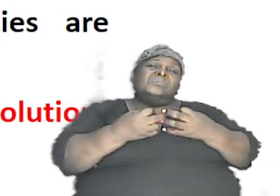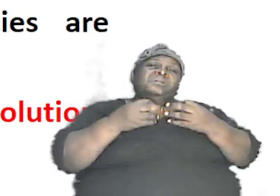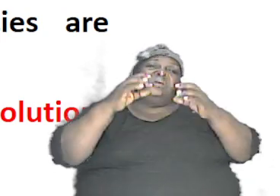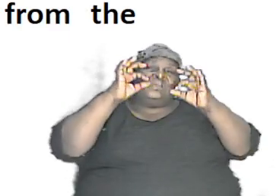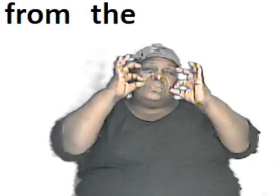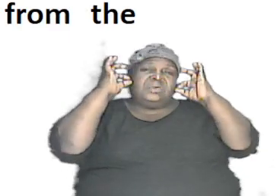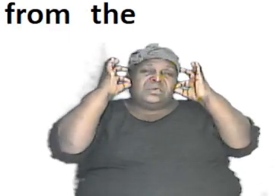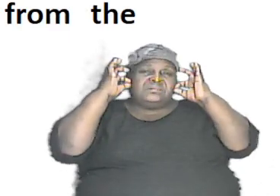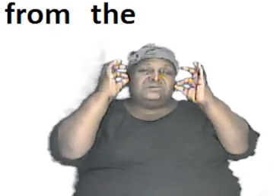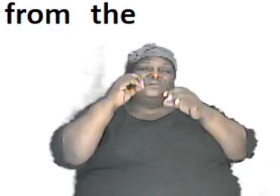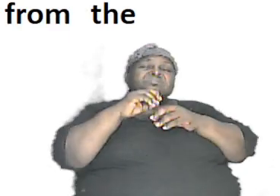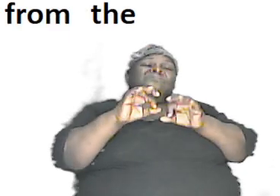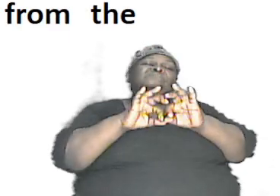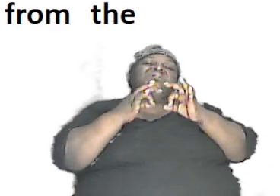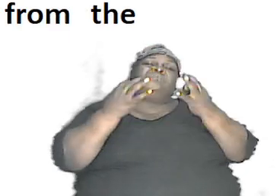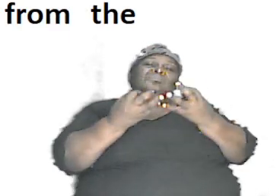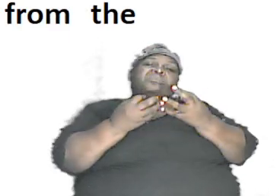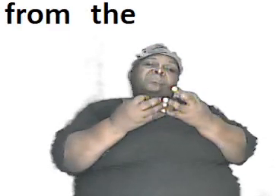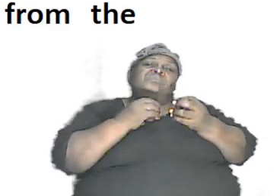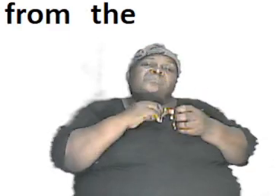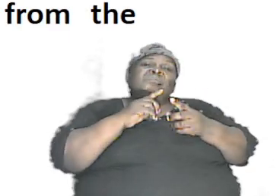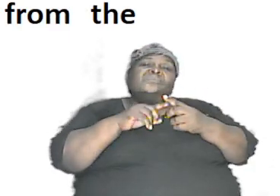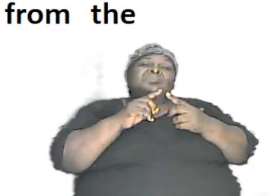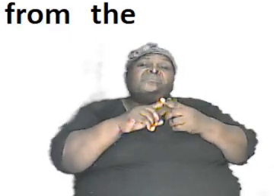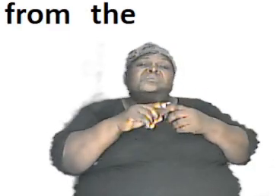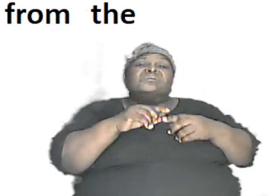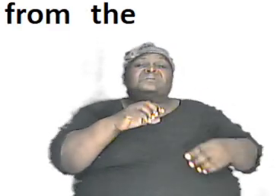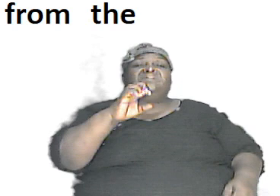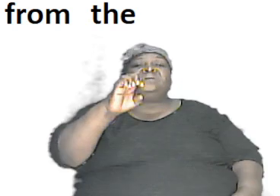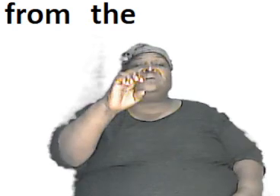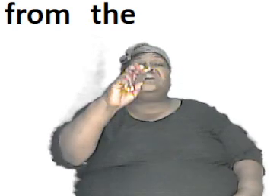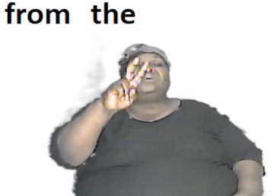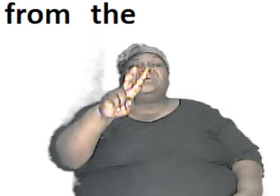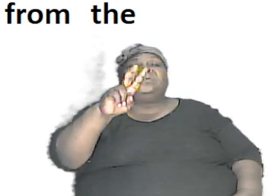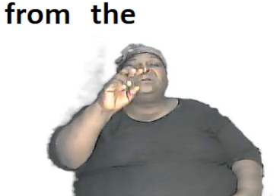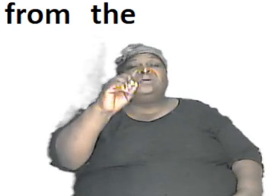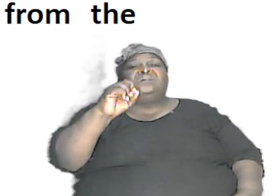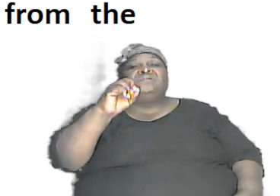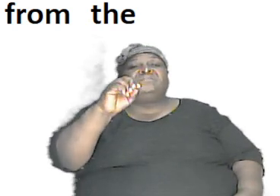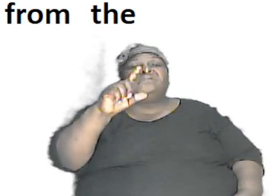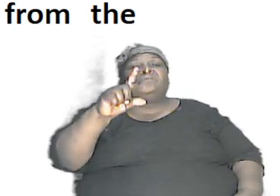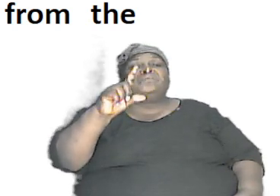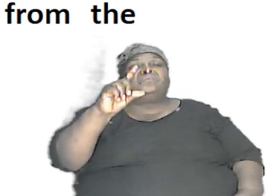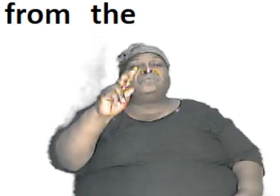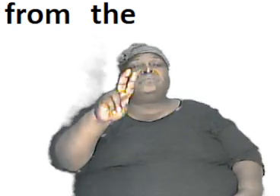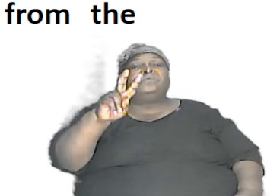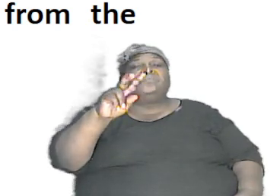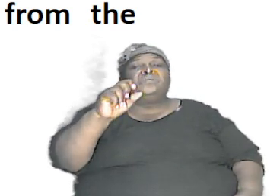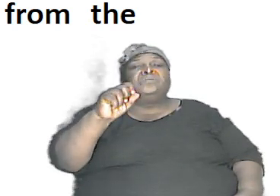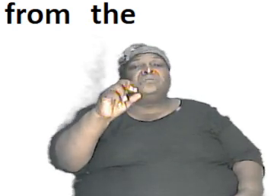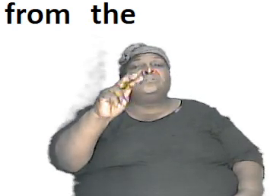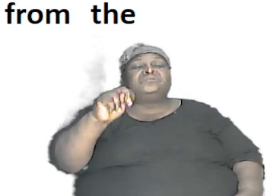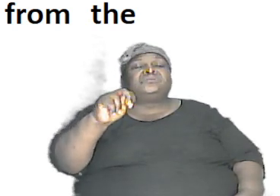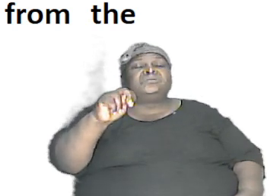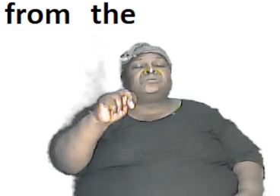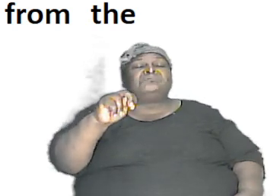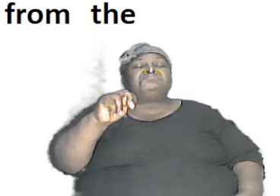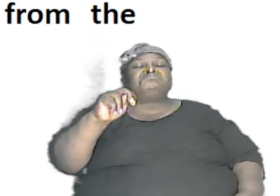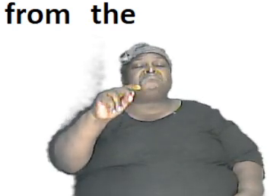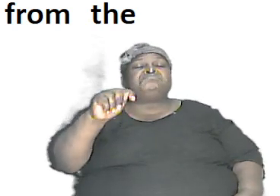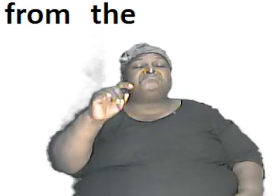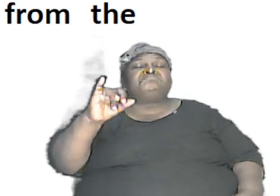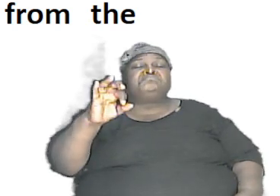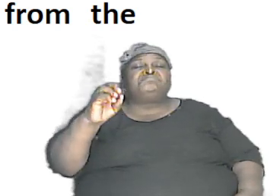we have an understanding when the evolution is said these are new species and therefore this is a sign that evolution